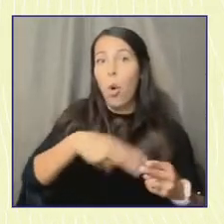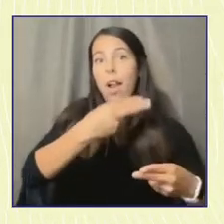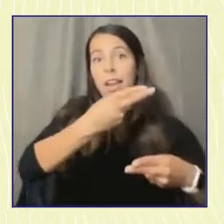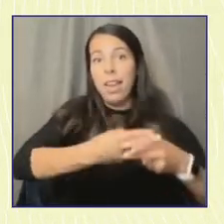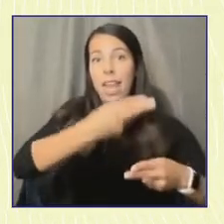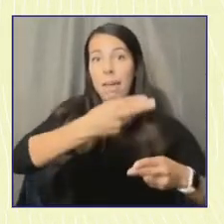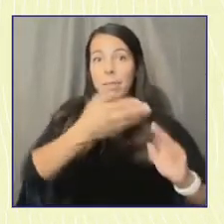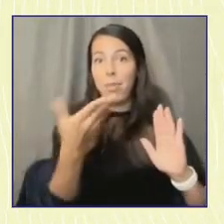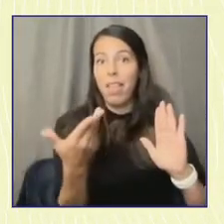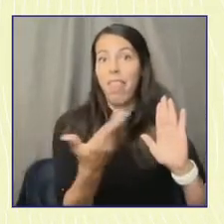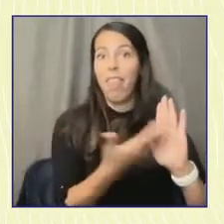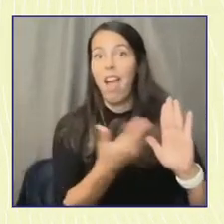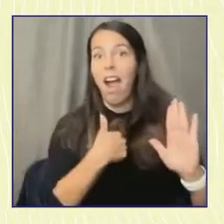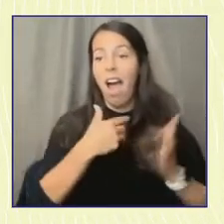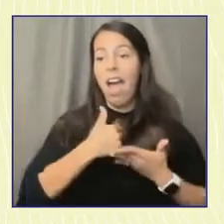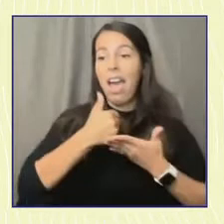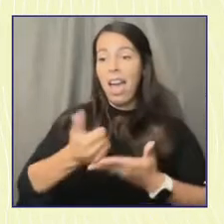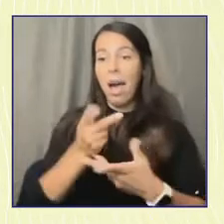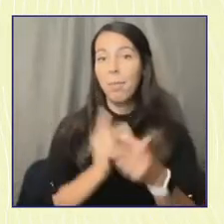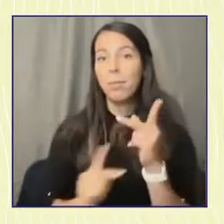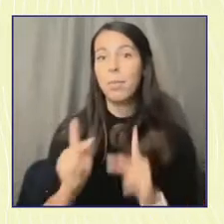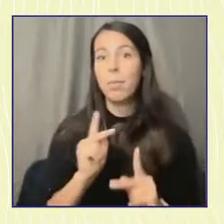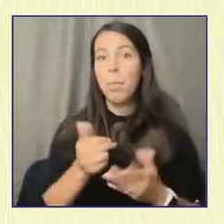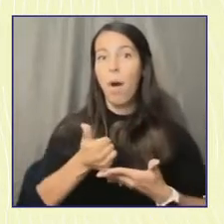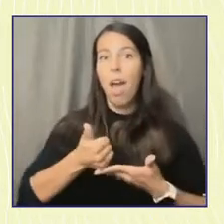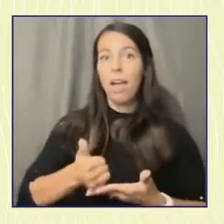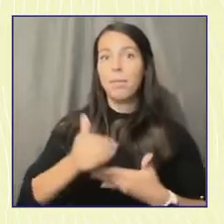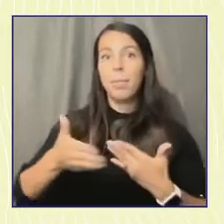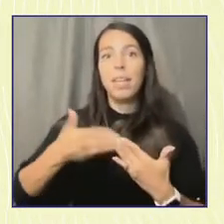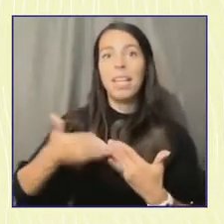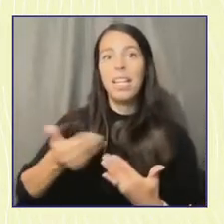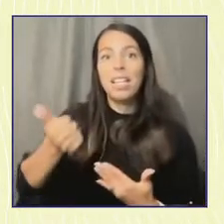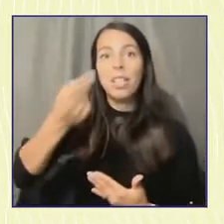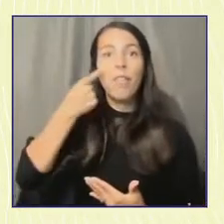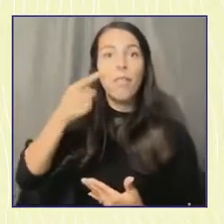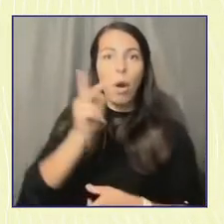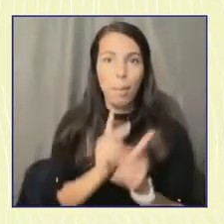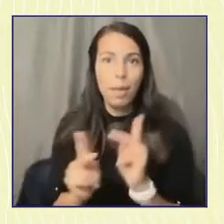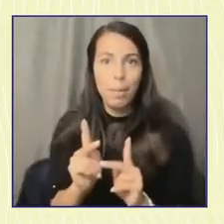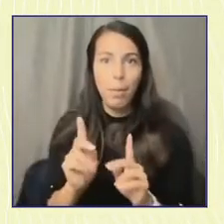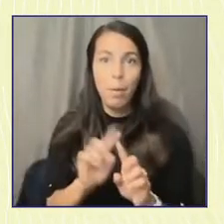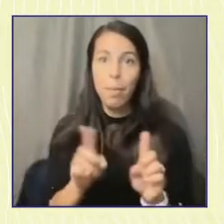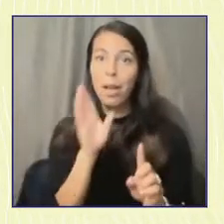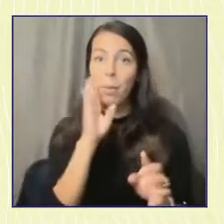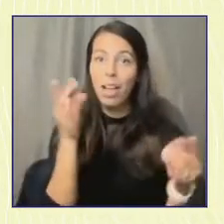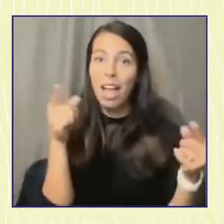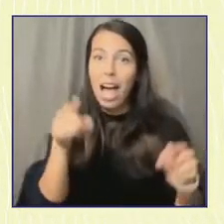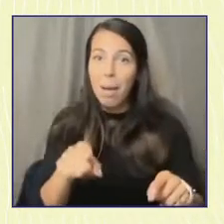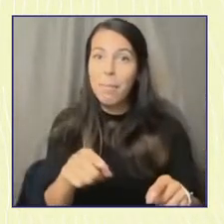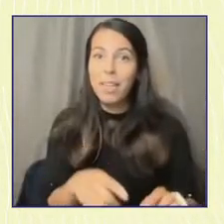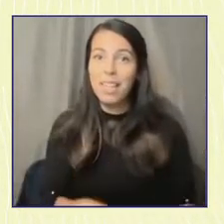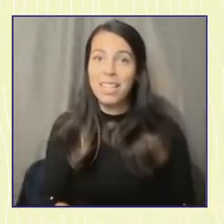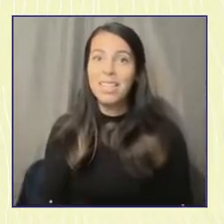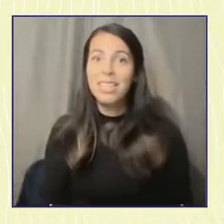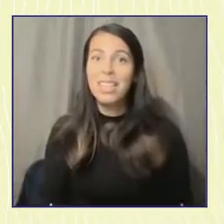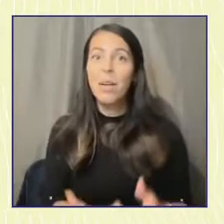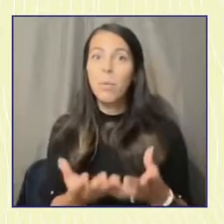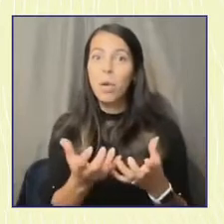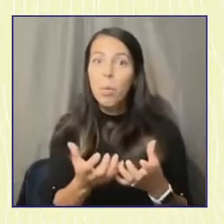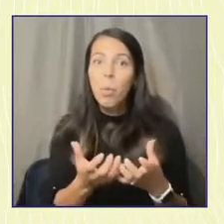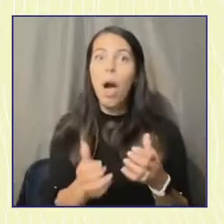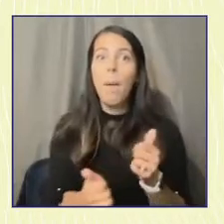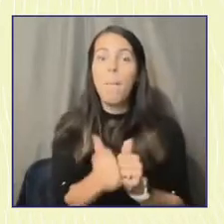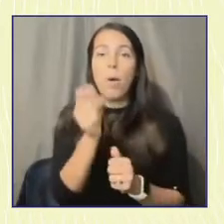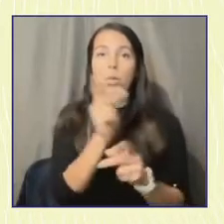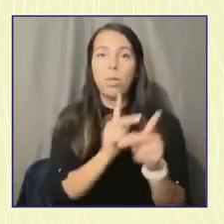do this and help make that easier. But it's going to happen one way or another. And we want to bring the most people along in the change that